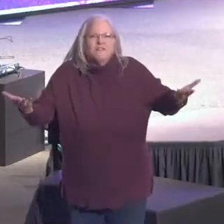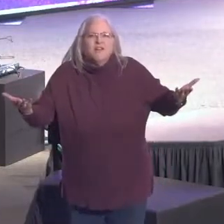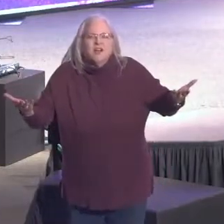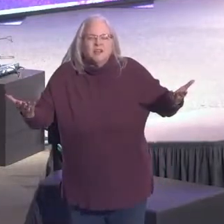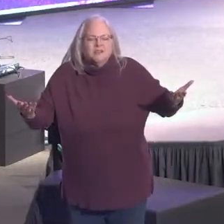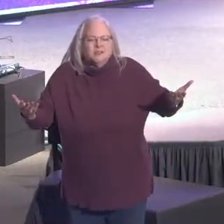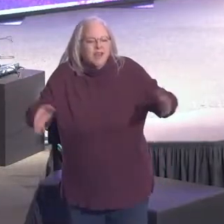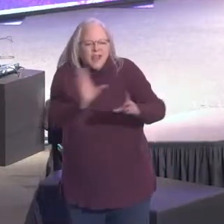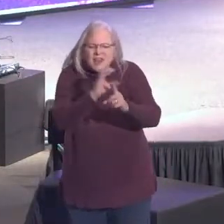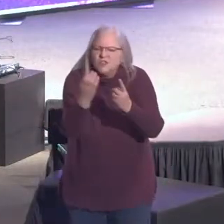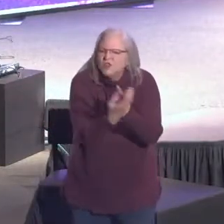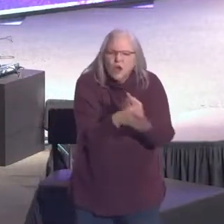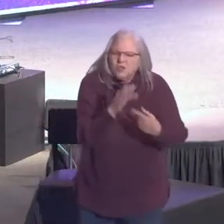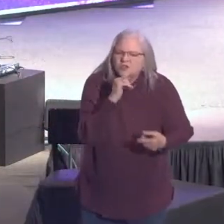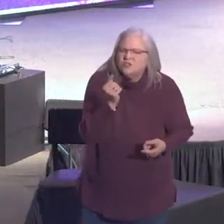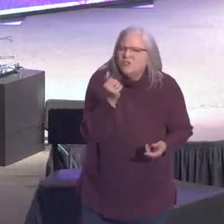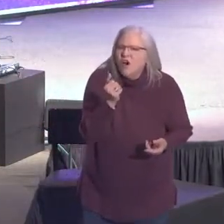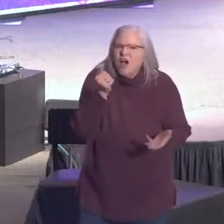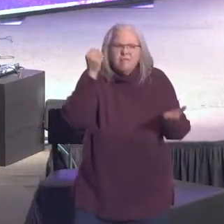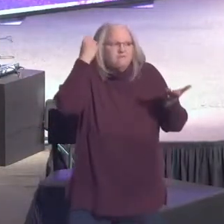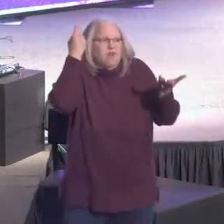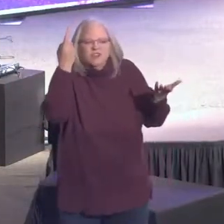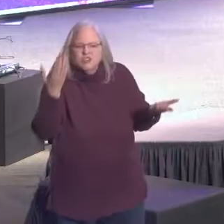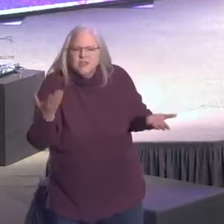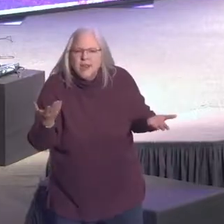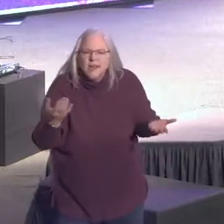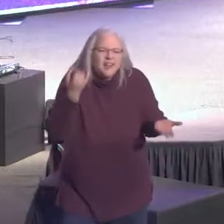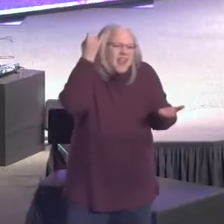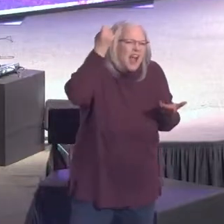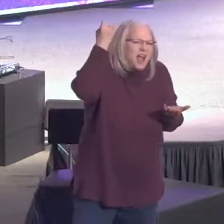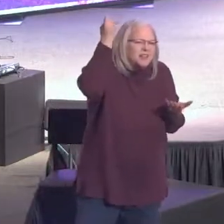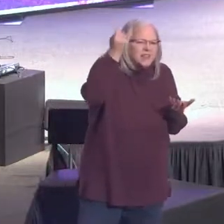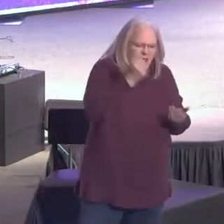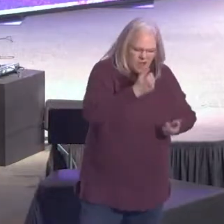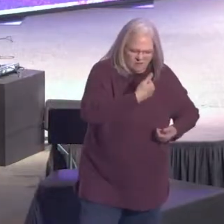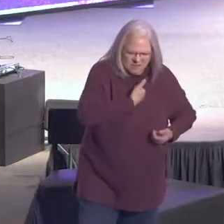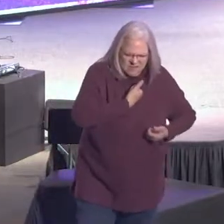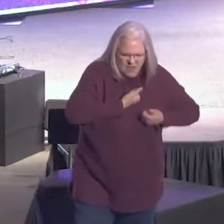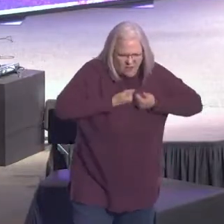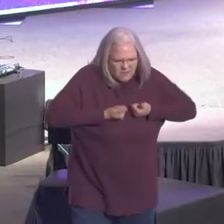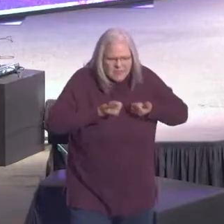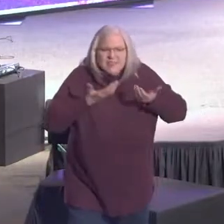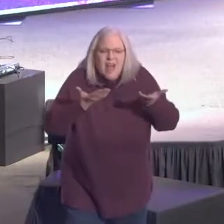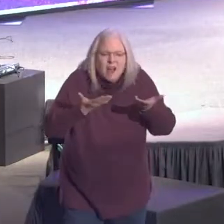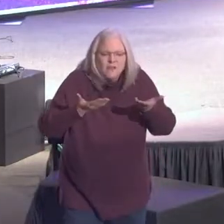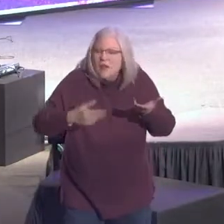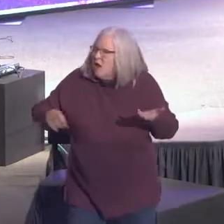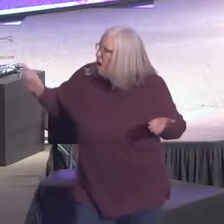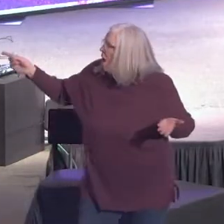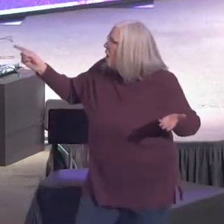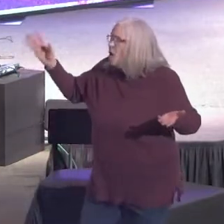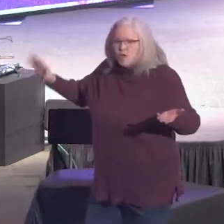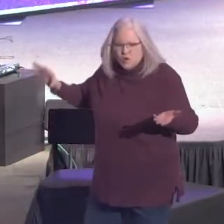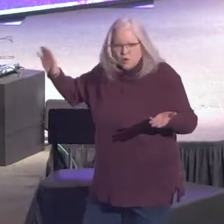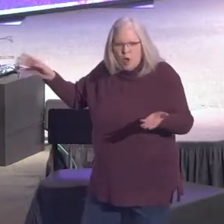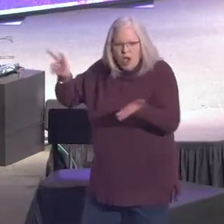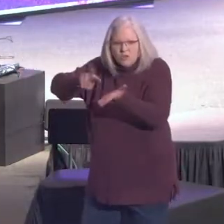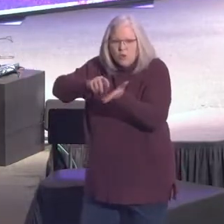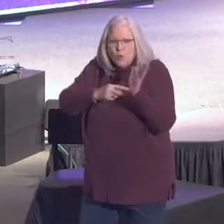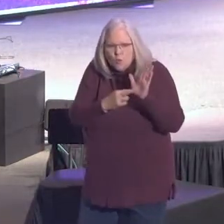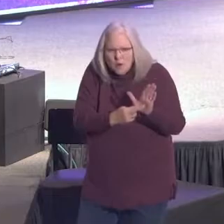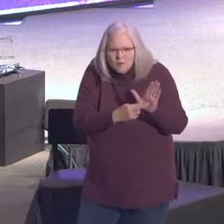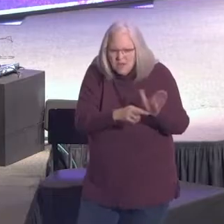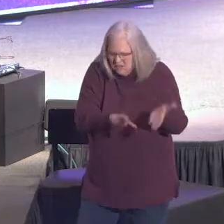something that our culture really is not used to, the idea of self-sacrifice. The cross represents death and it